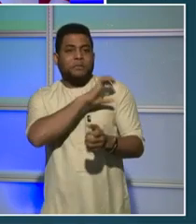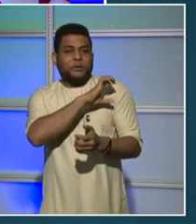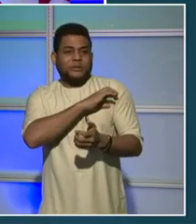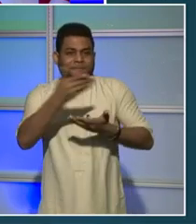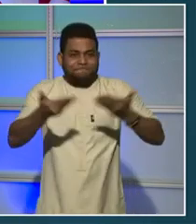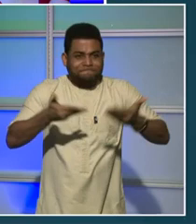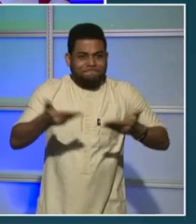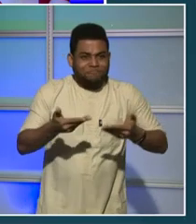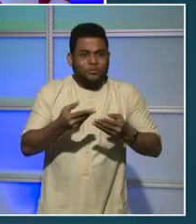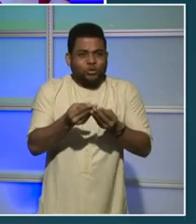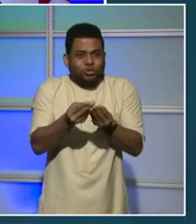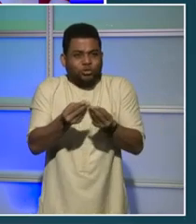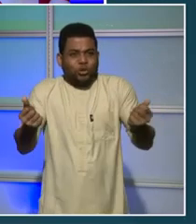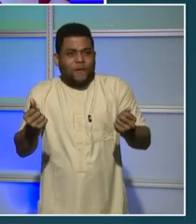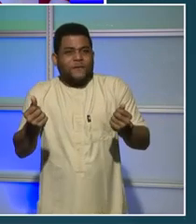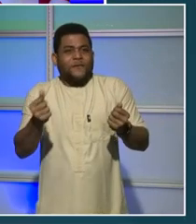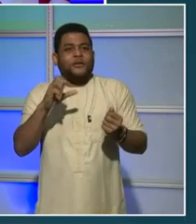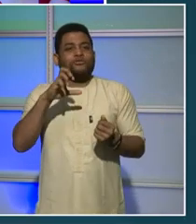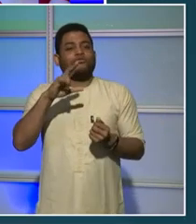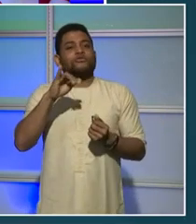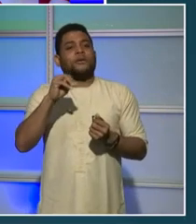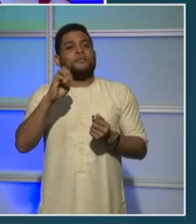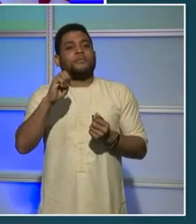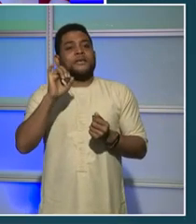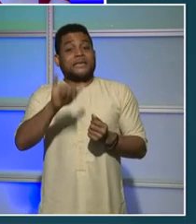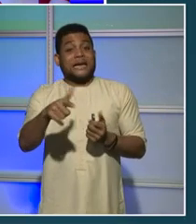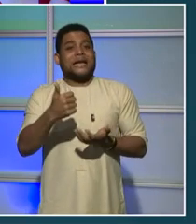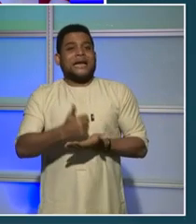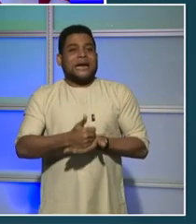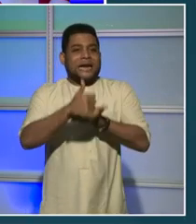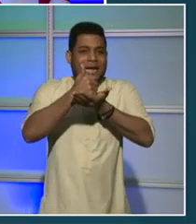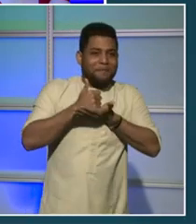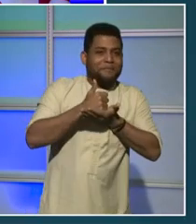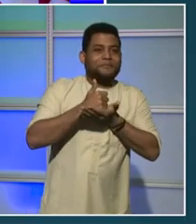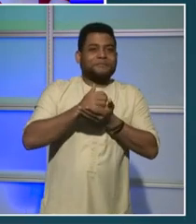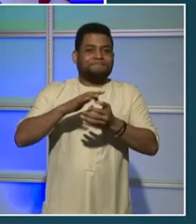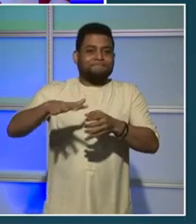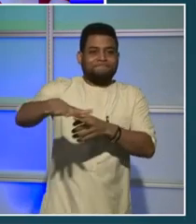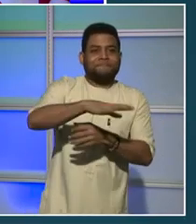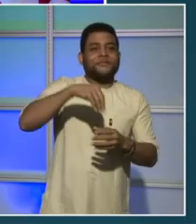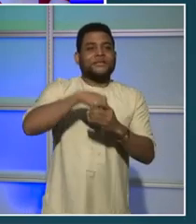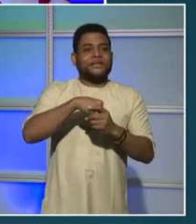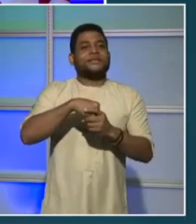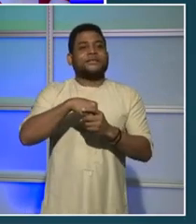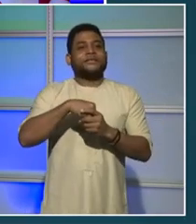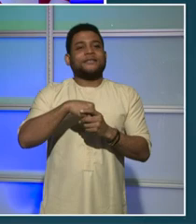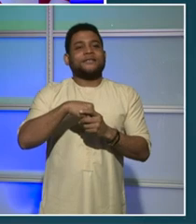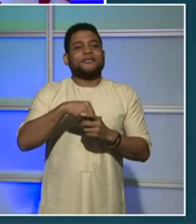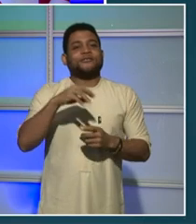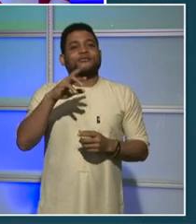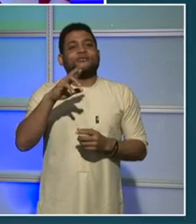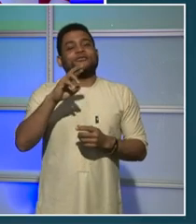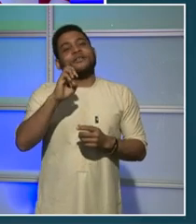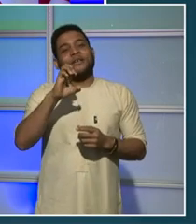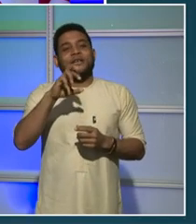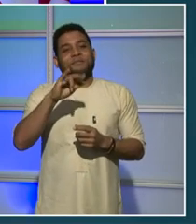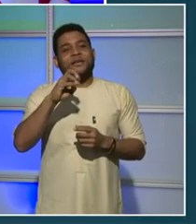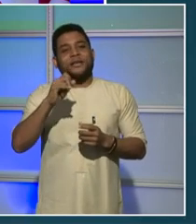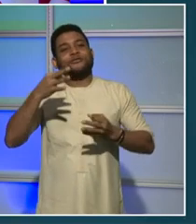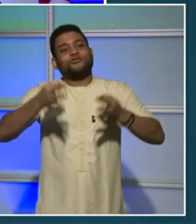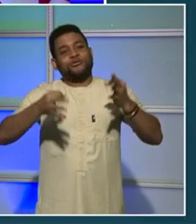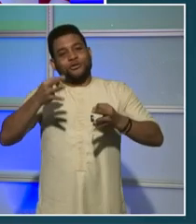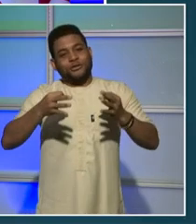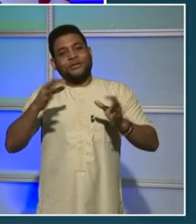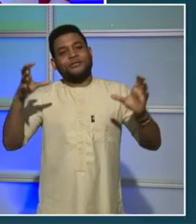part of having a functioning criminal justice ecosystem. In addition to investing in MPD, we will continue to make